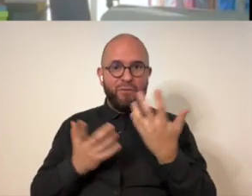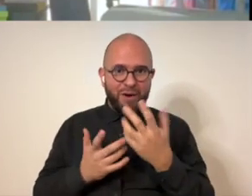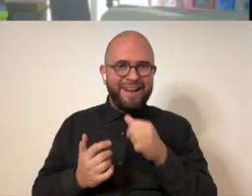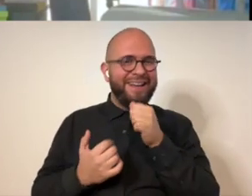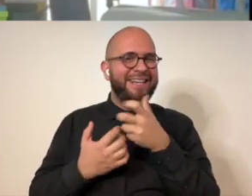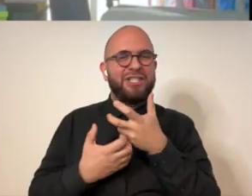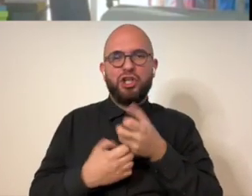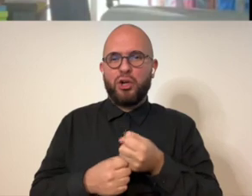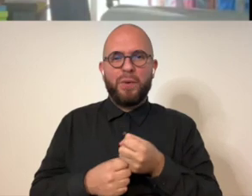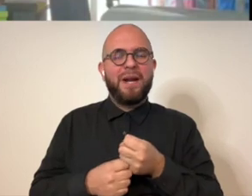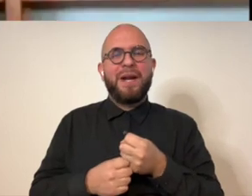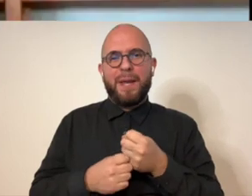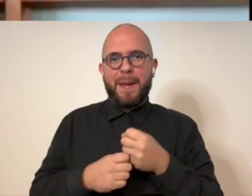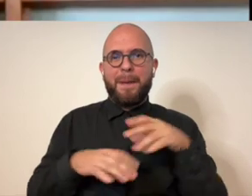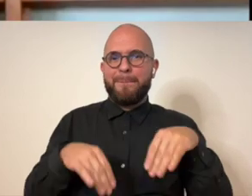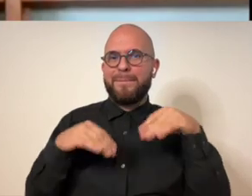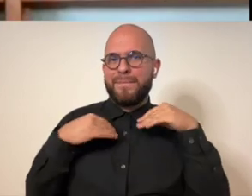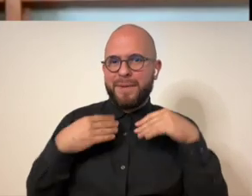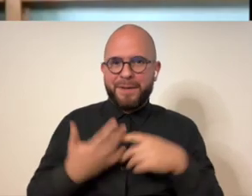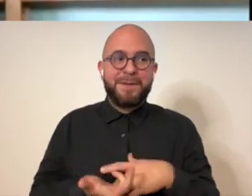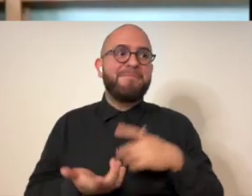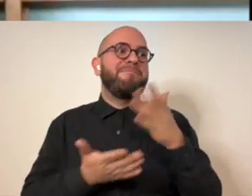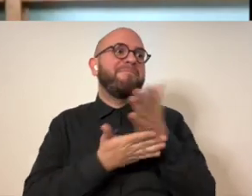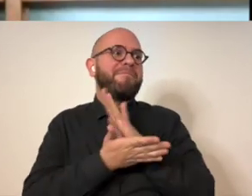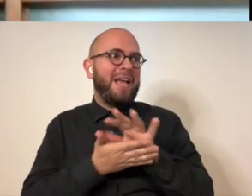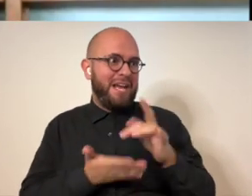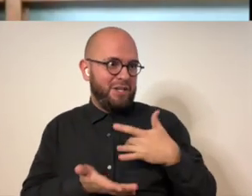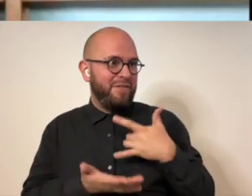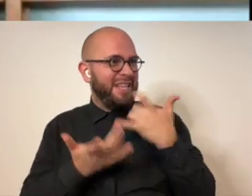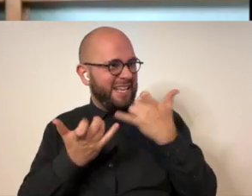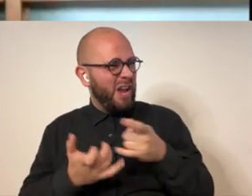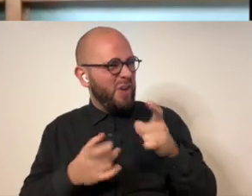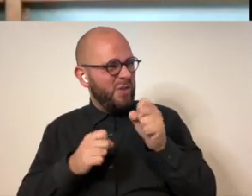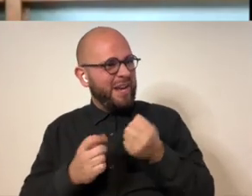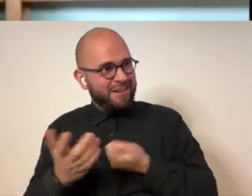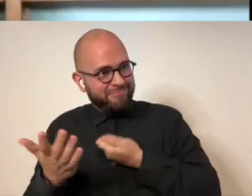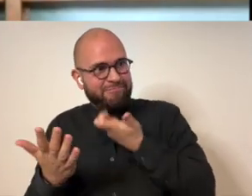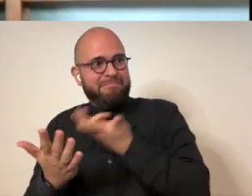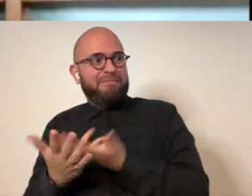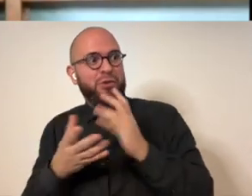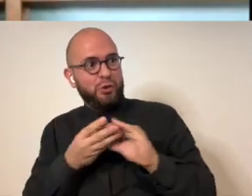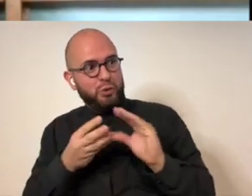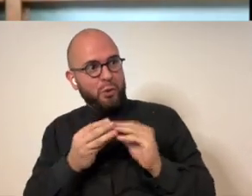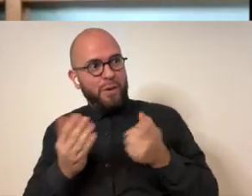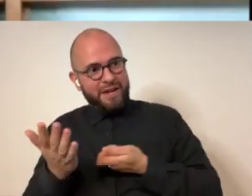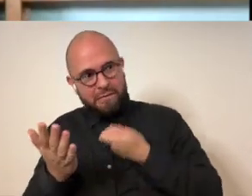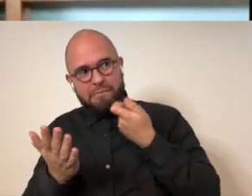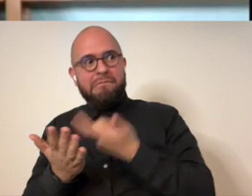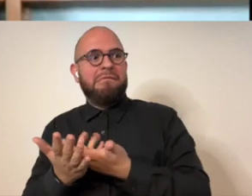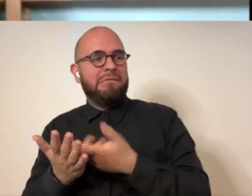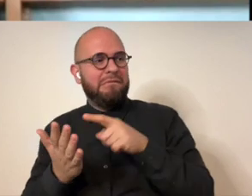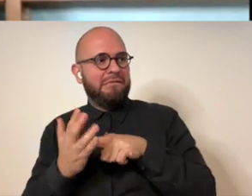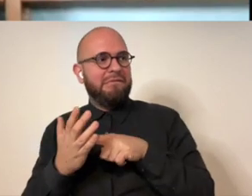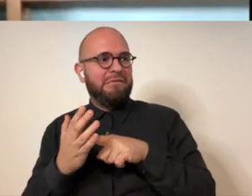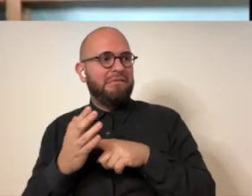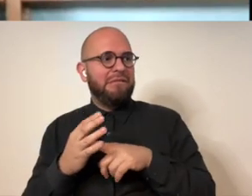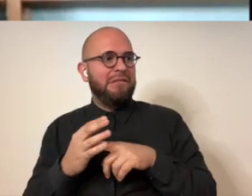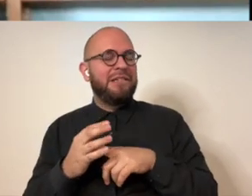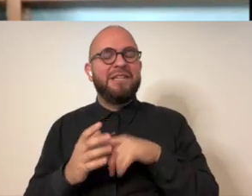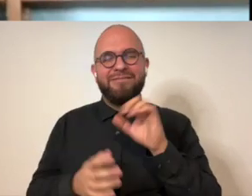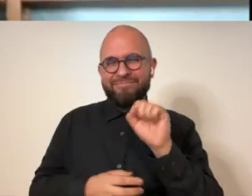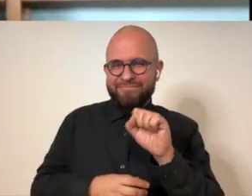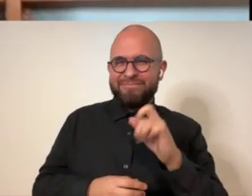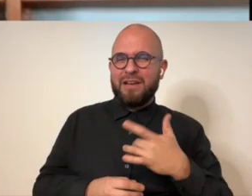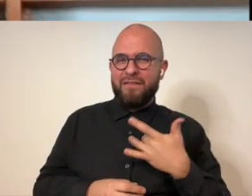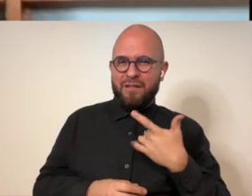idea of an insecurity blanket do you feel like you're getting to the level that you can tell the story you want to tell with your